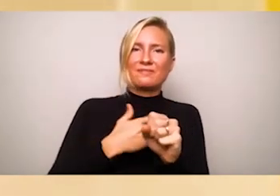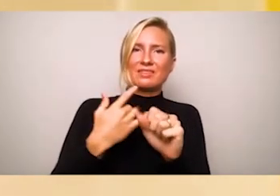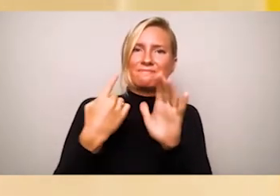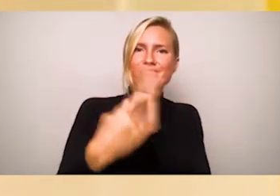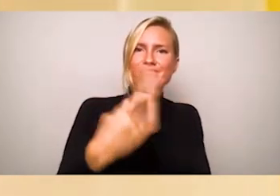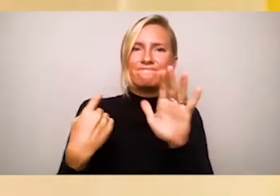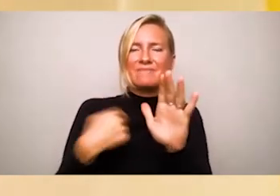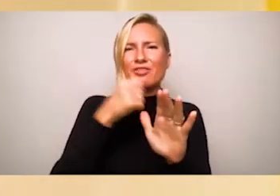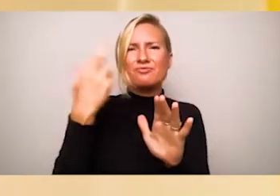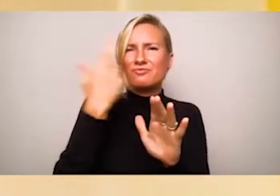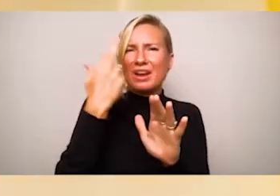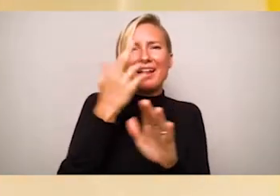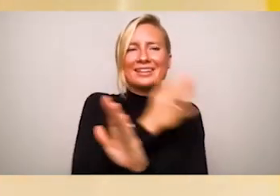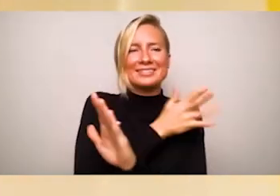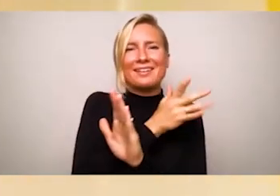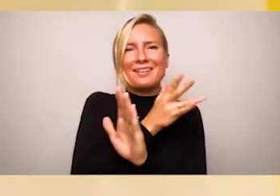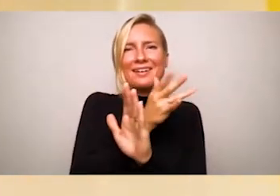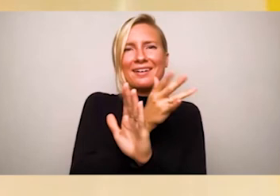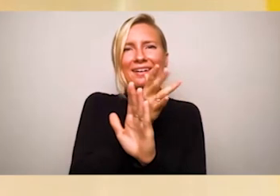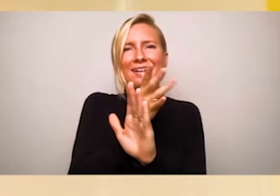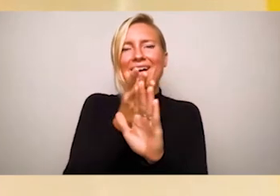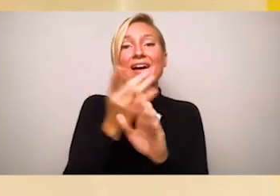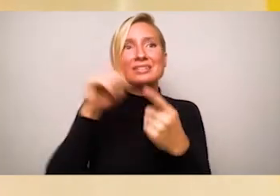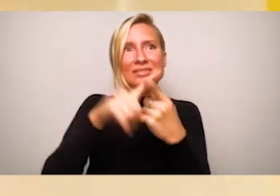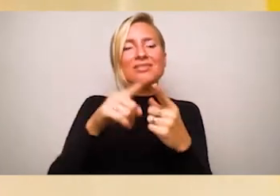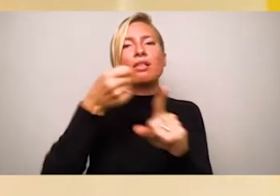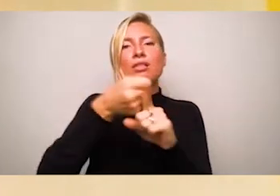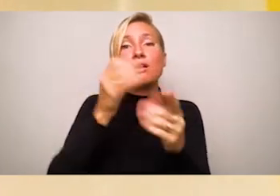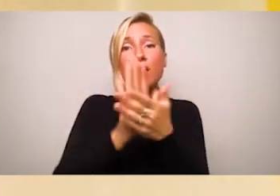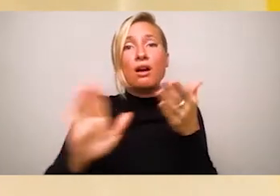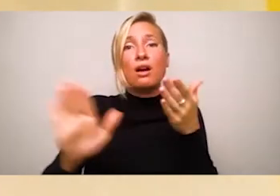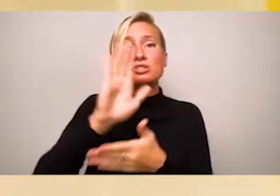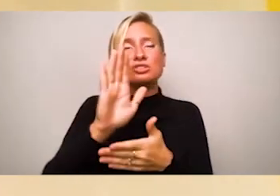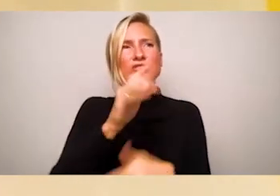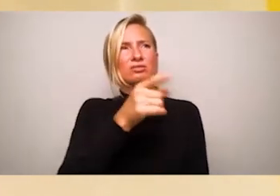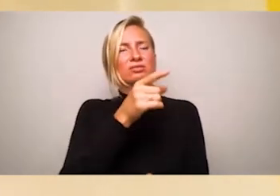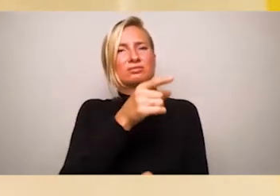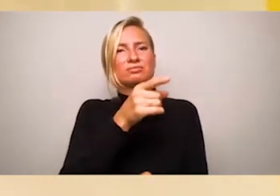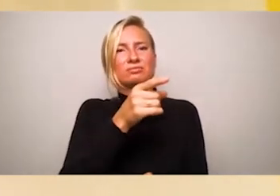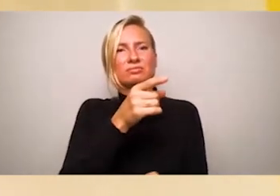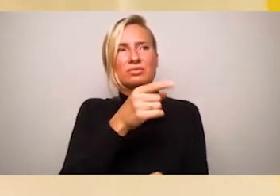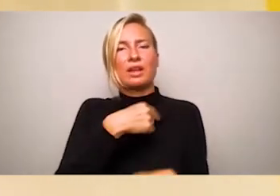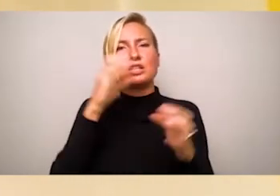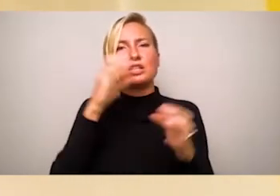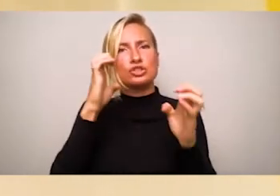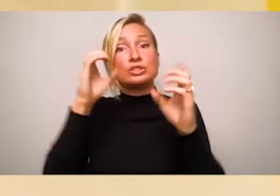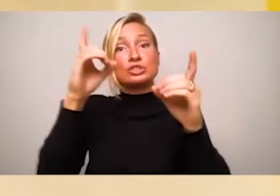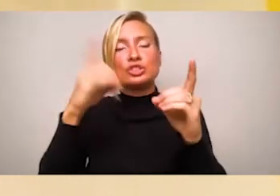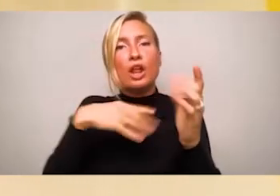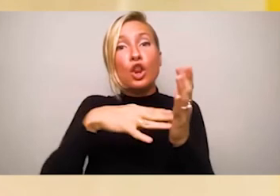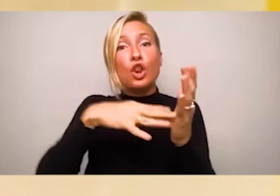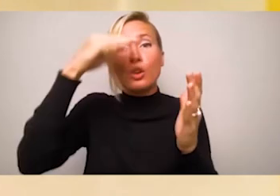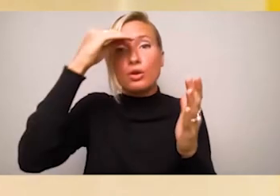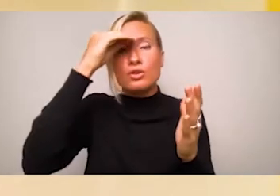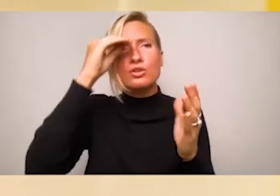My childhood had shown me I was unworthy, but it was college that educated me in the fact that that